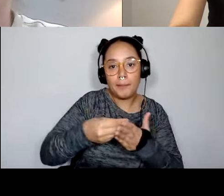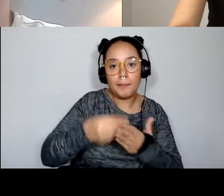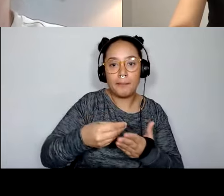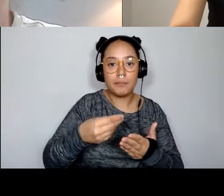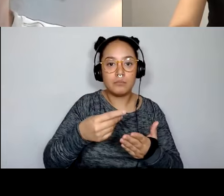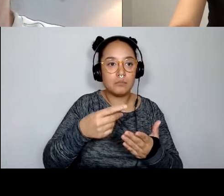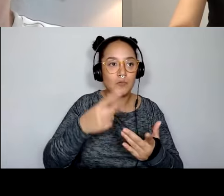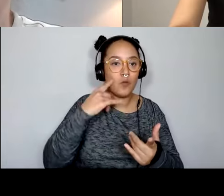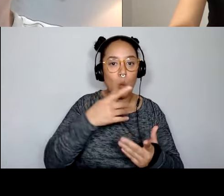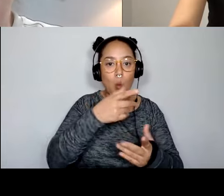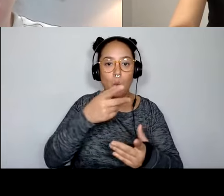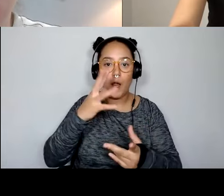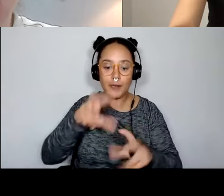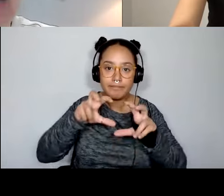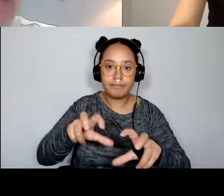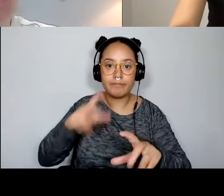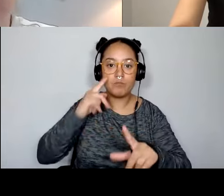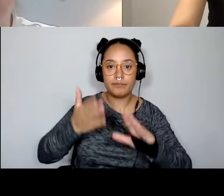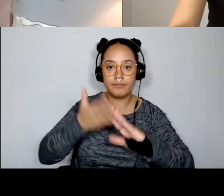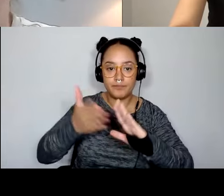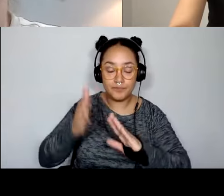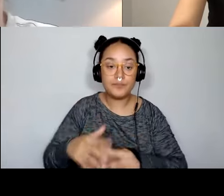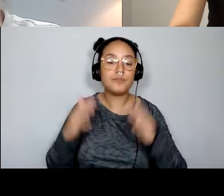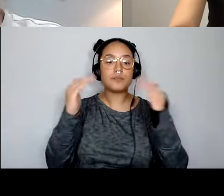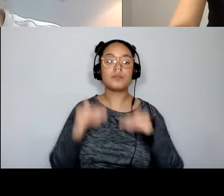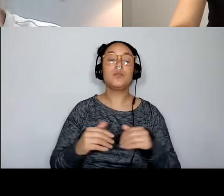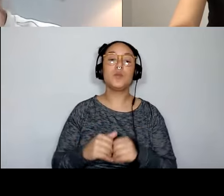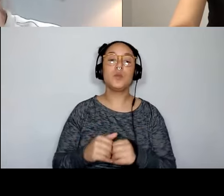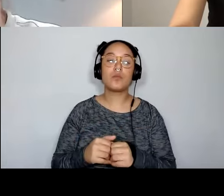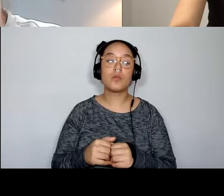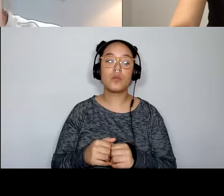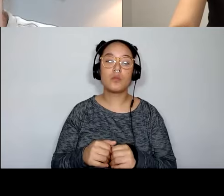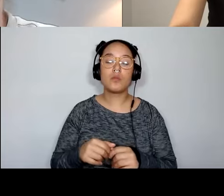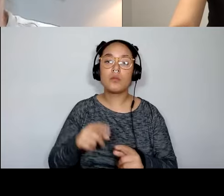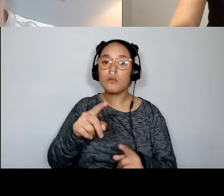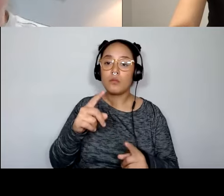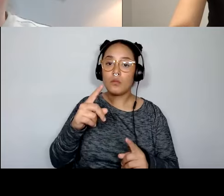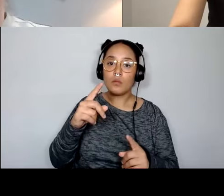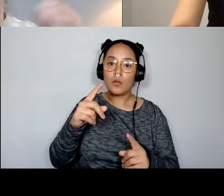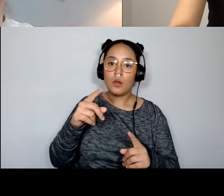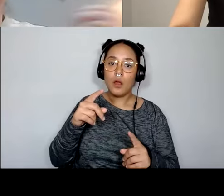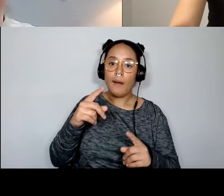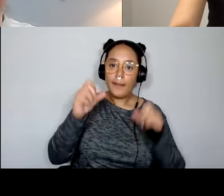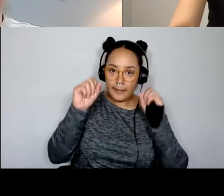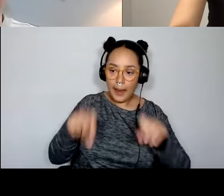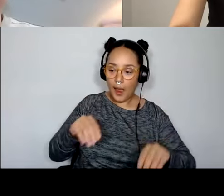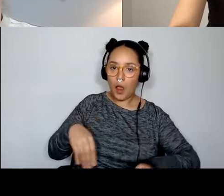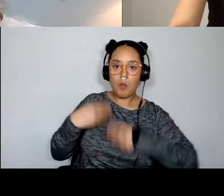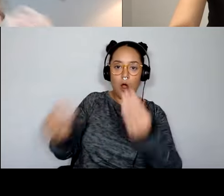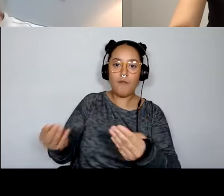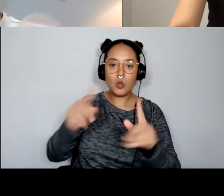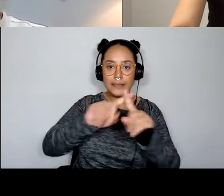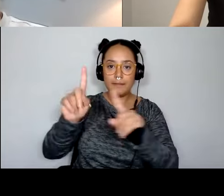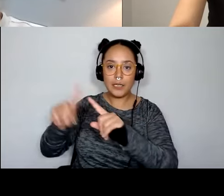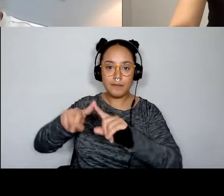applying with more than one potential challenge and letting the students choose. You don't want to do that. You want to figure out what your challenge is